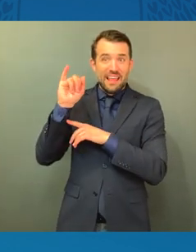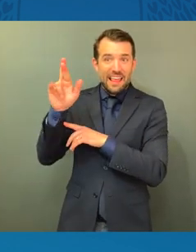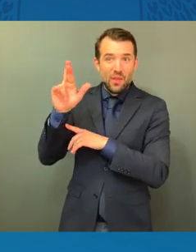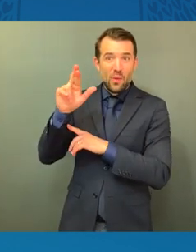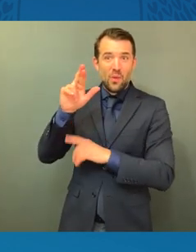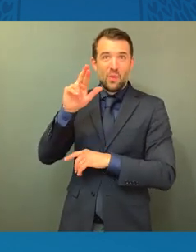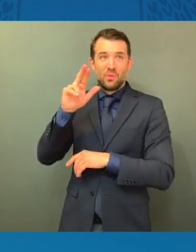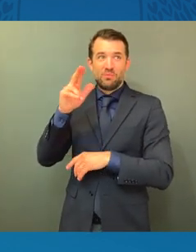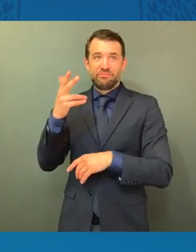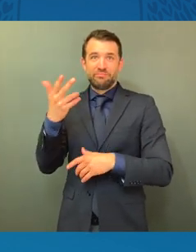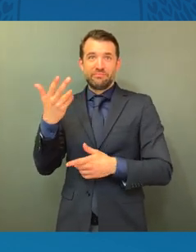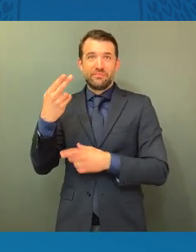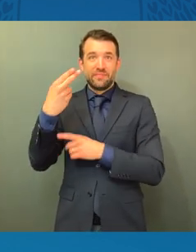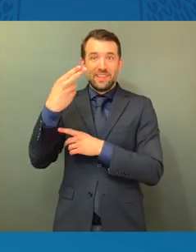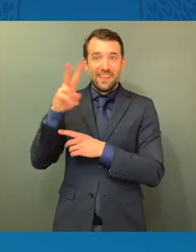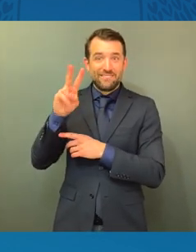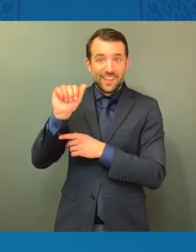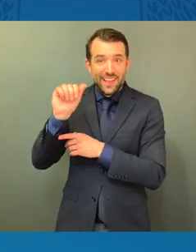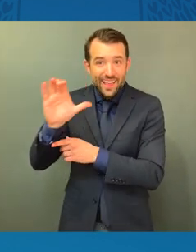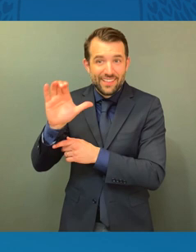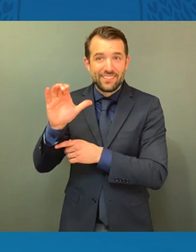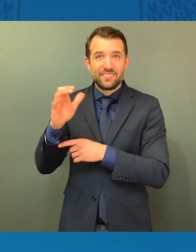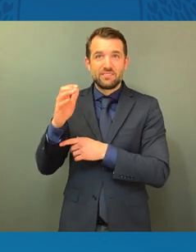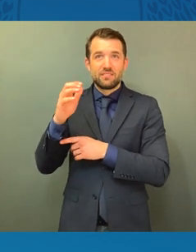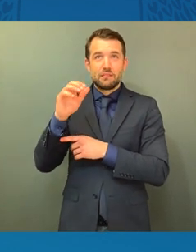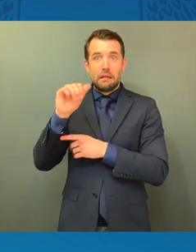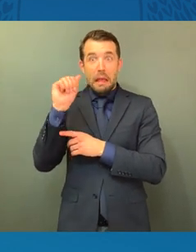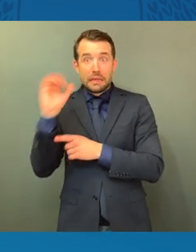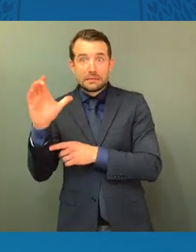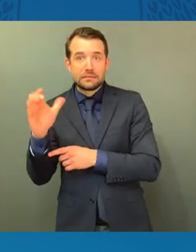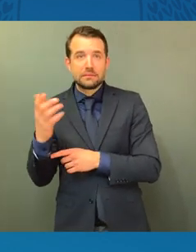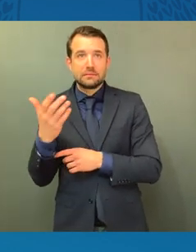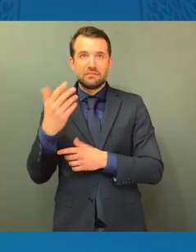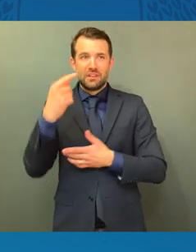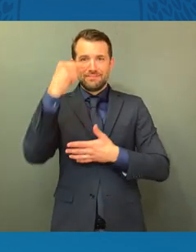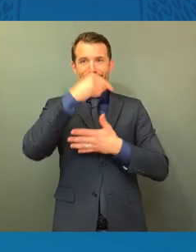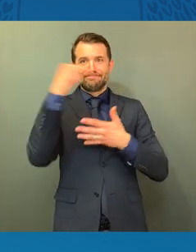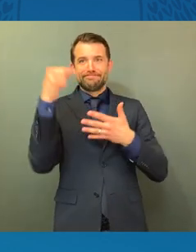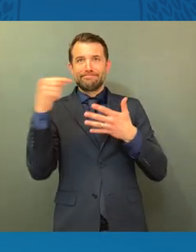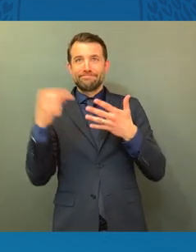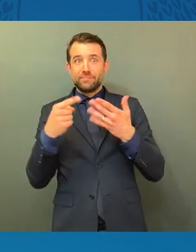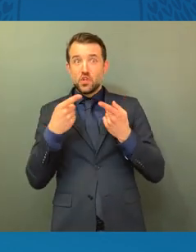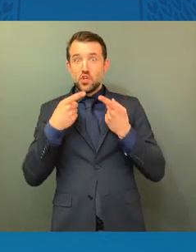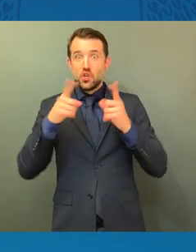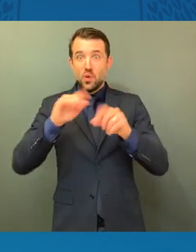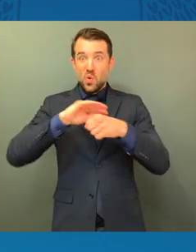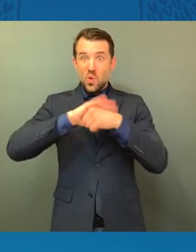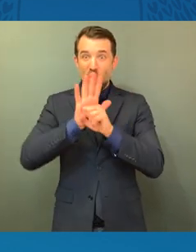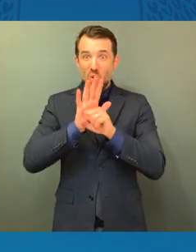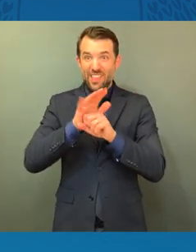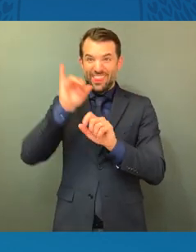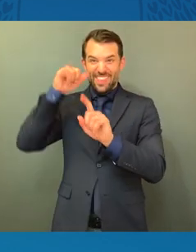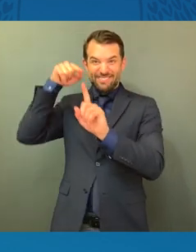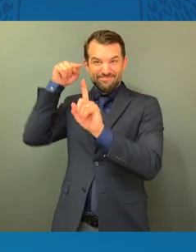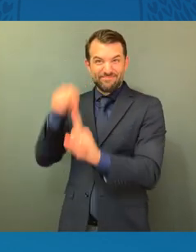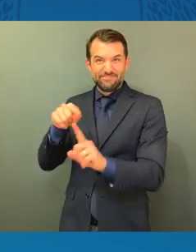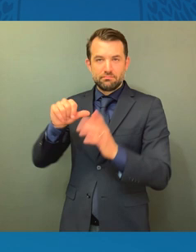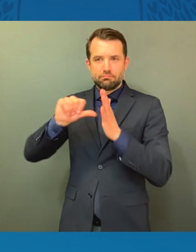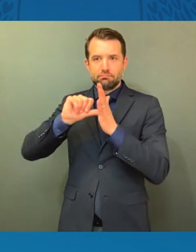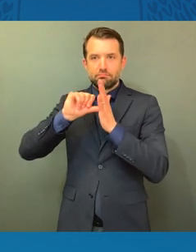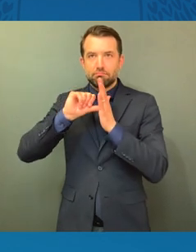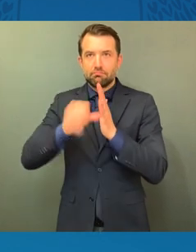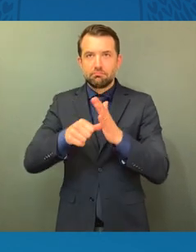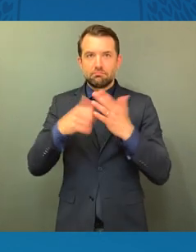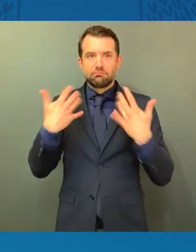as HVAC systems, which was highlighted, as we know, during the course of the height of the pandemic. In schools